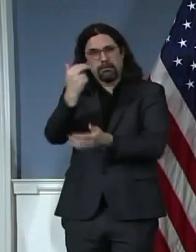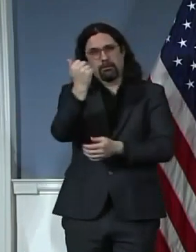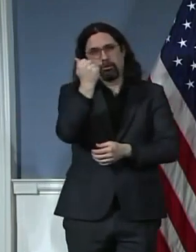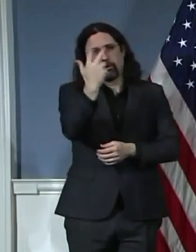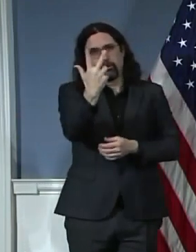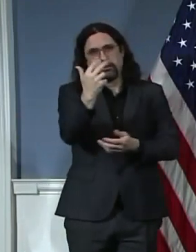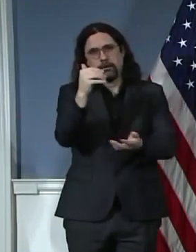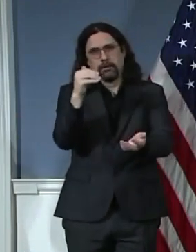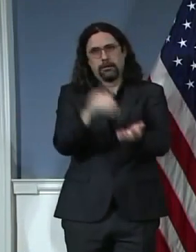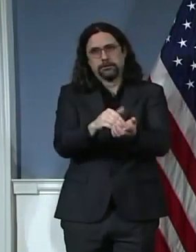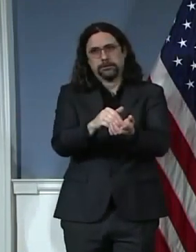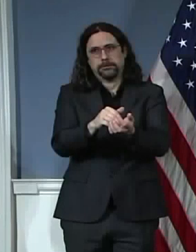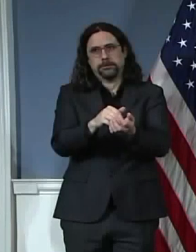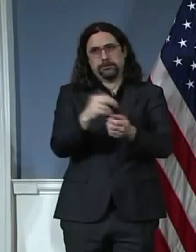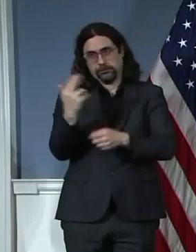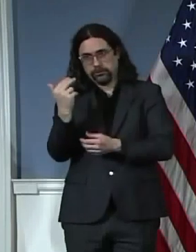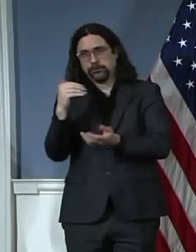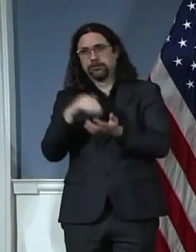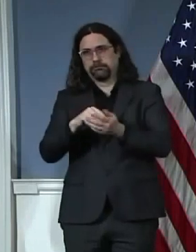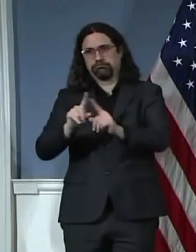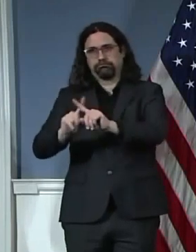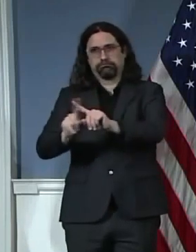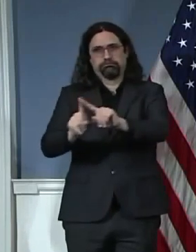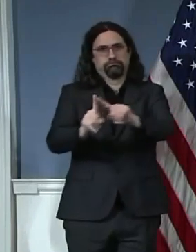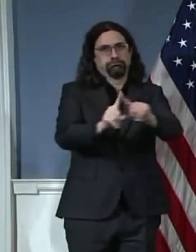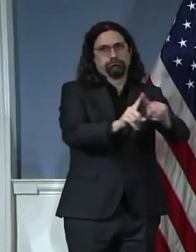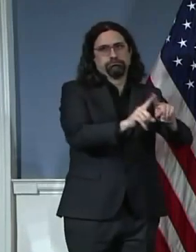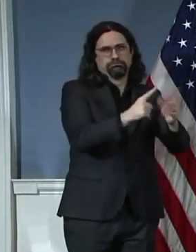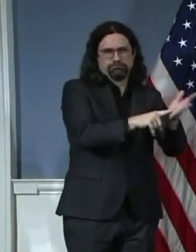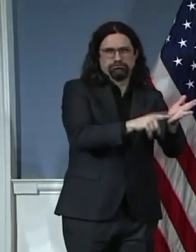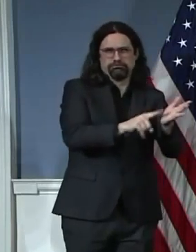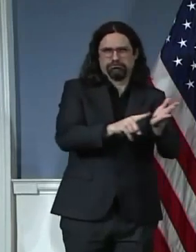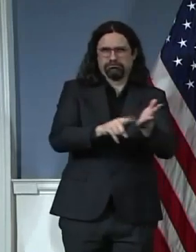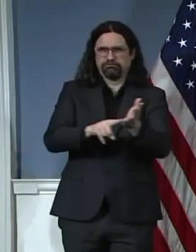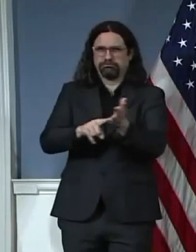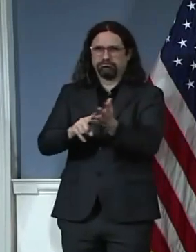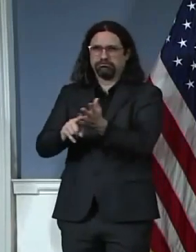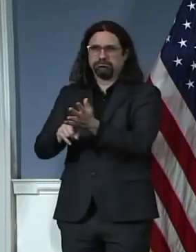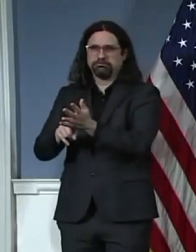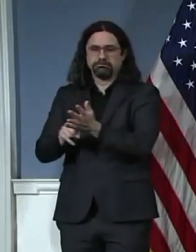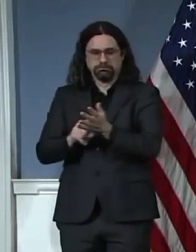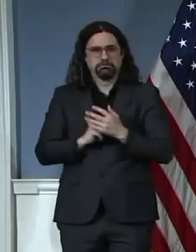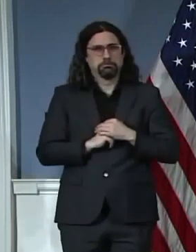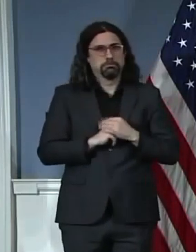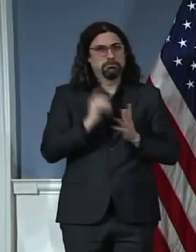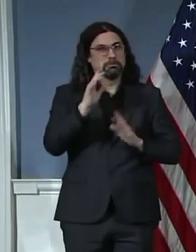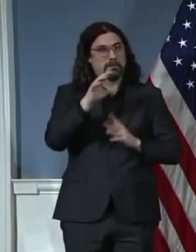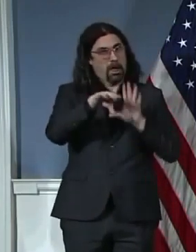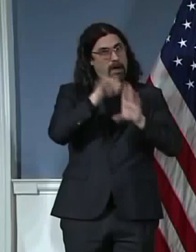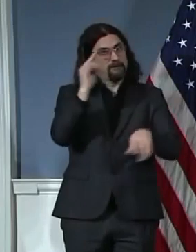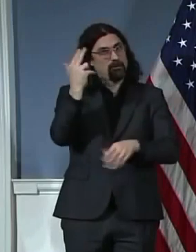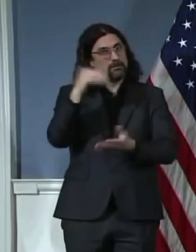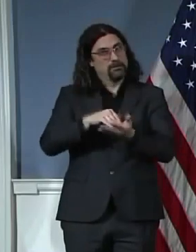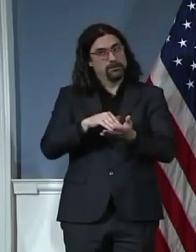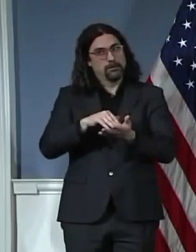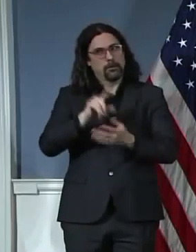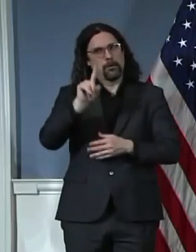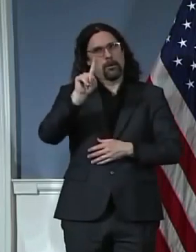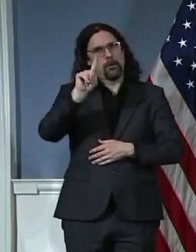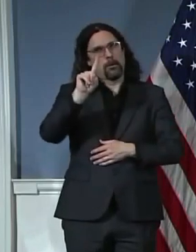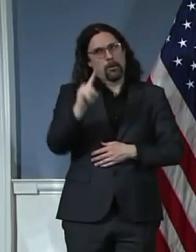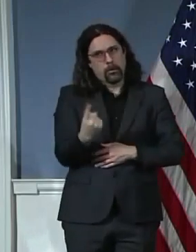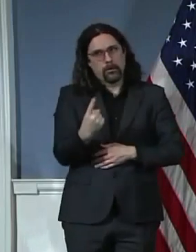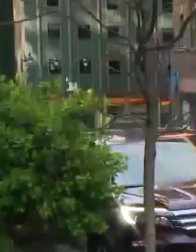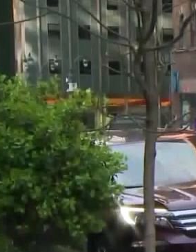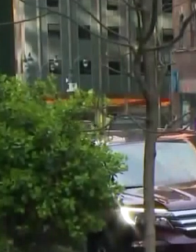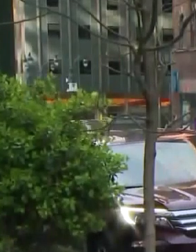was a violation given. One in a thousand, less than one in a thousand cases. Was it